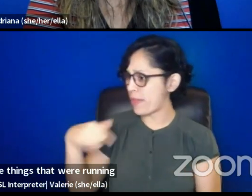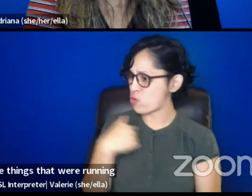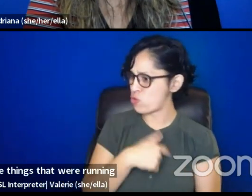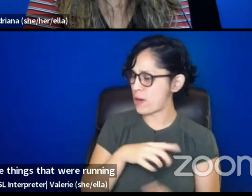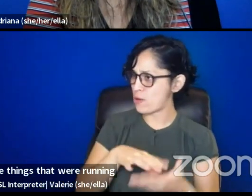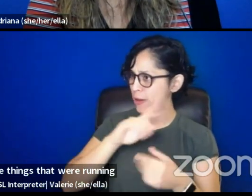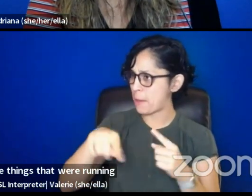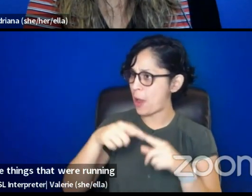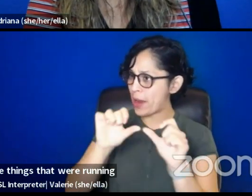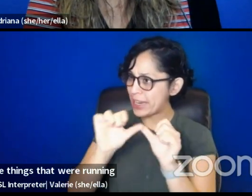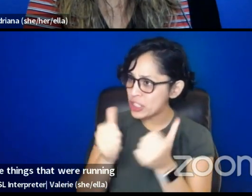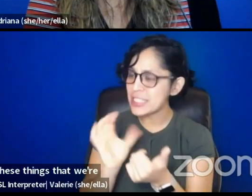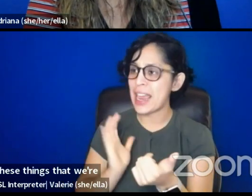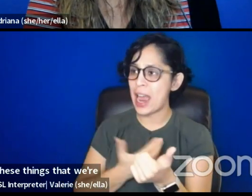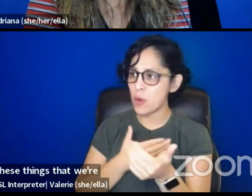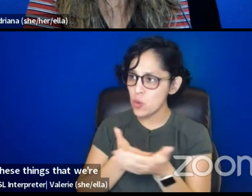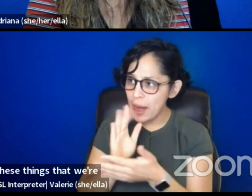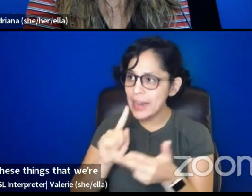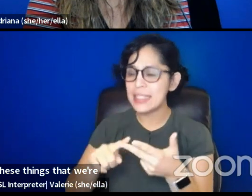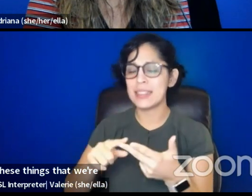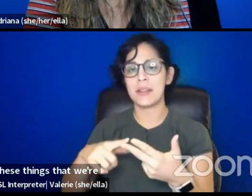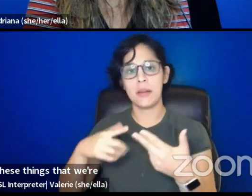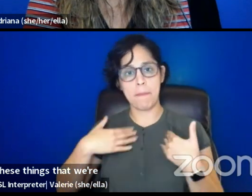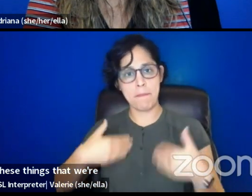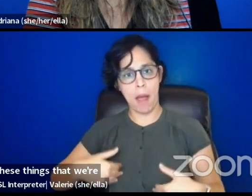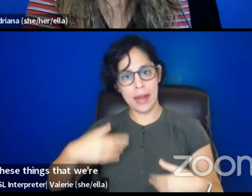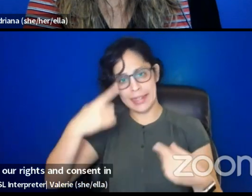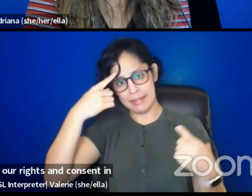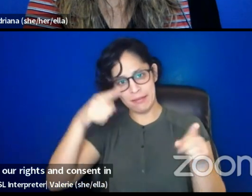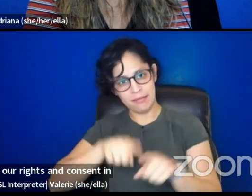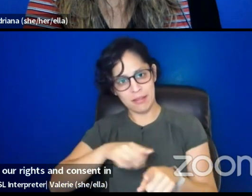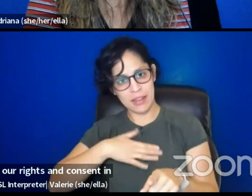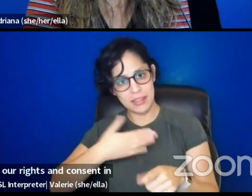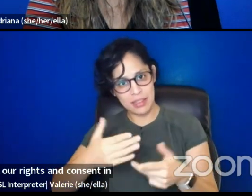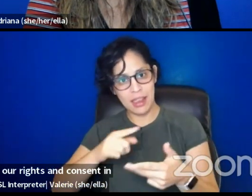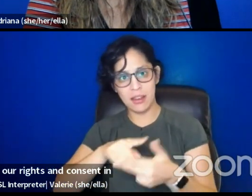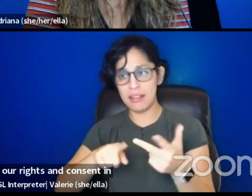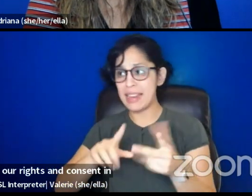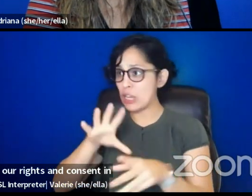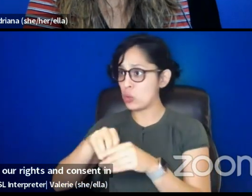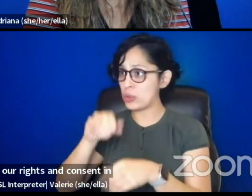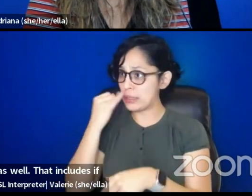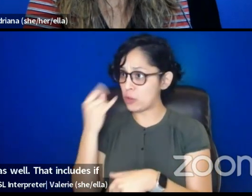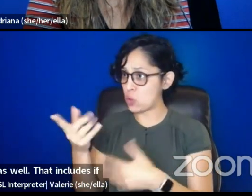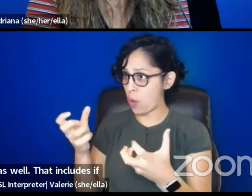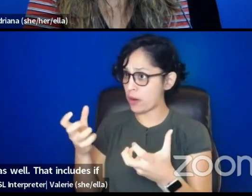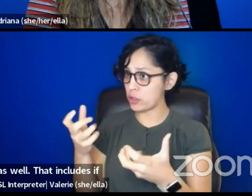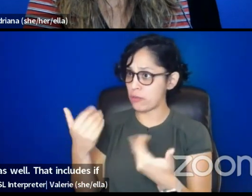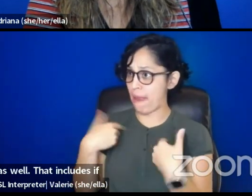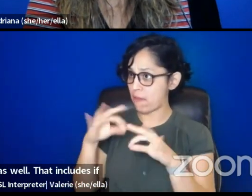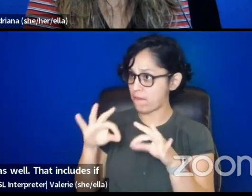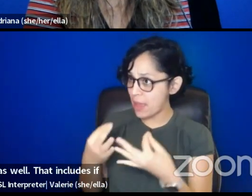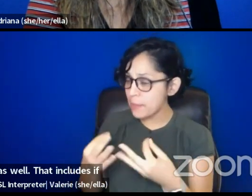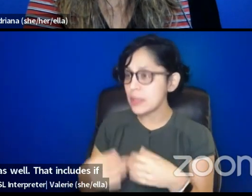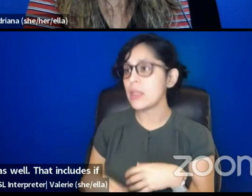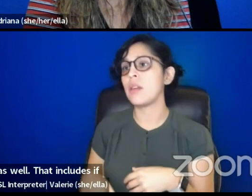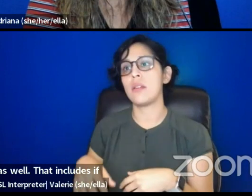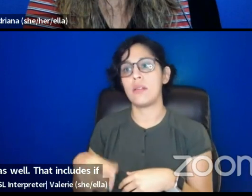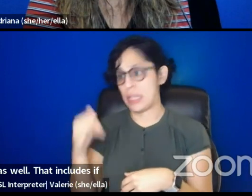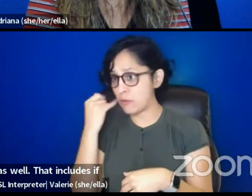and our rights, and consent, and our bodies apply in theater as well? That includes if you want to have a family, or if you don't want to have a family, and your friend does.